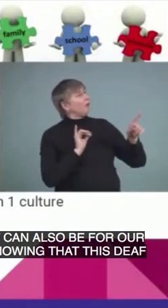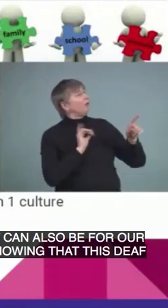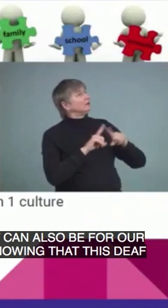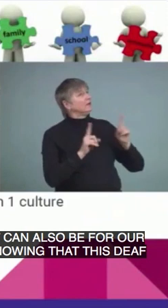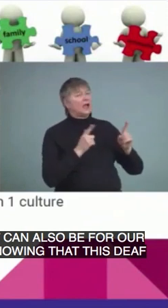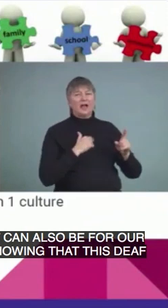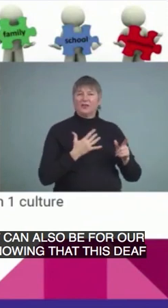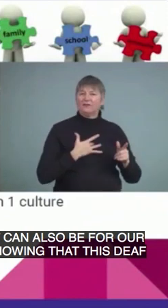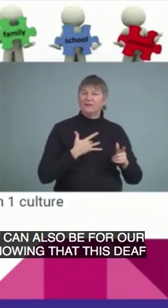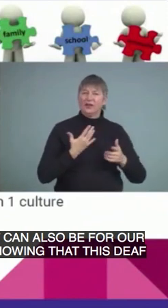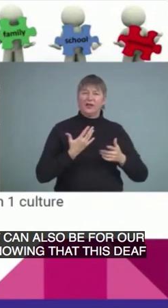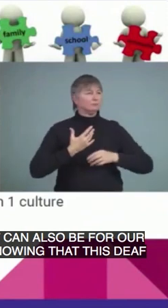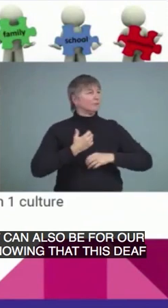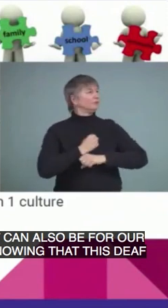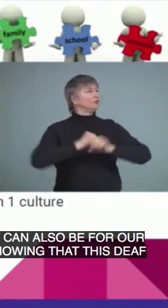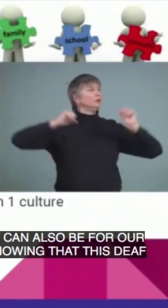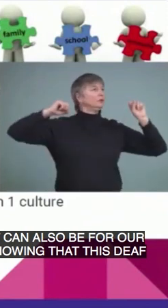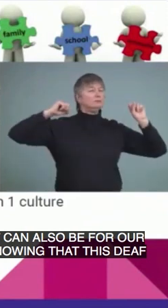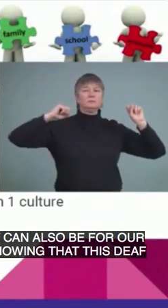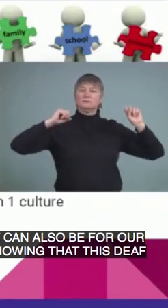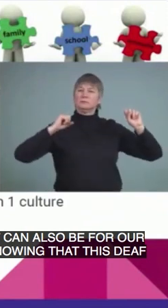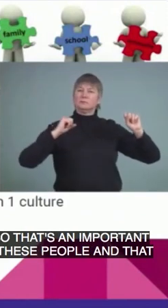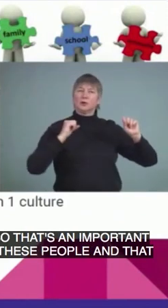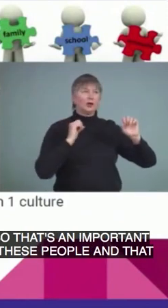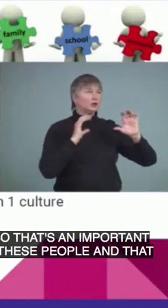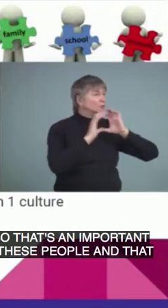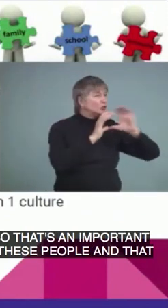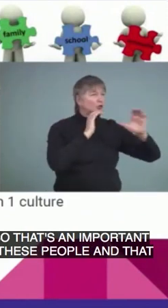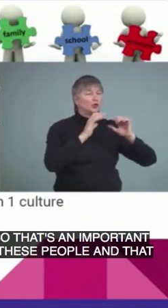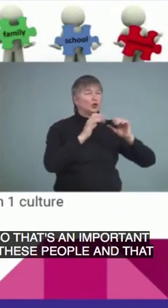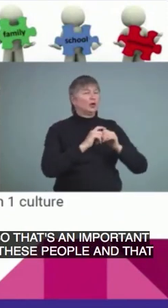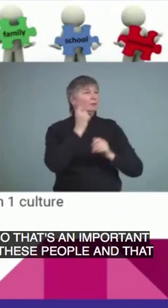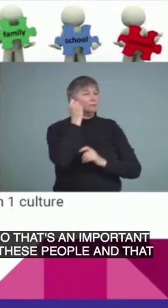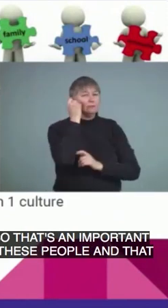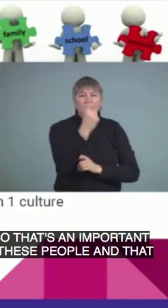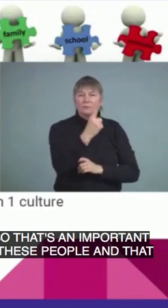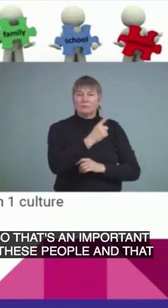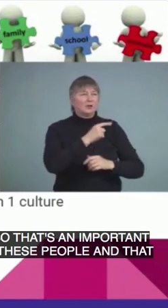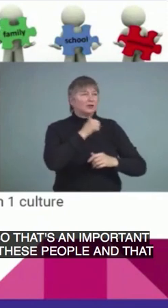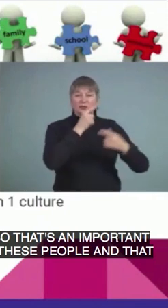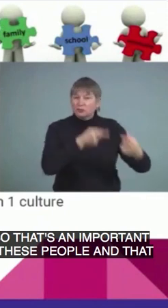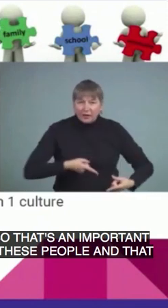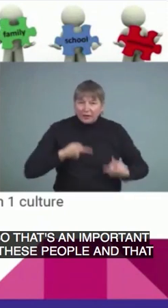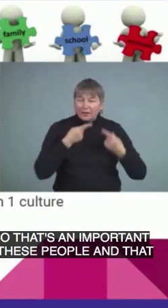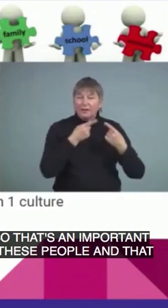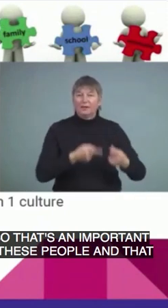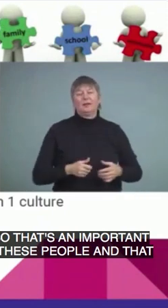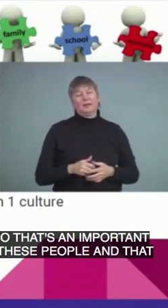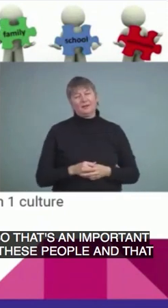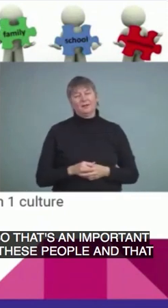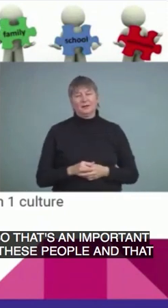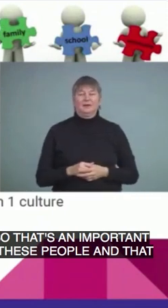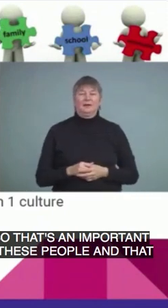communicate in a language that is consistent, that they can access. And so, in addition to